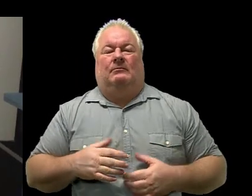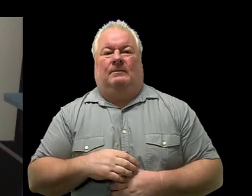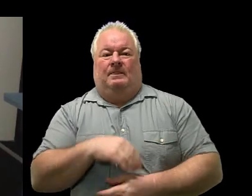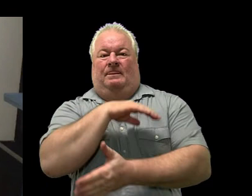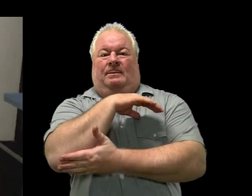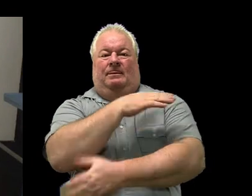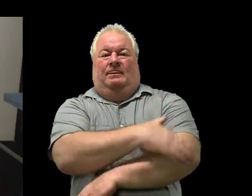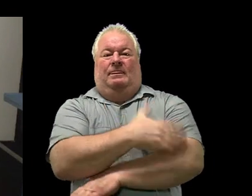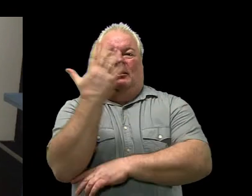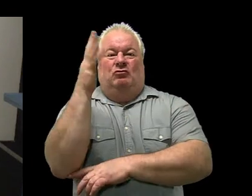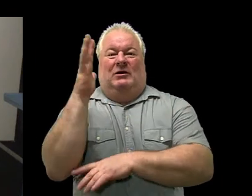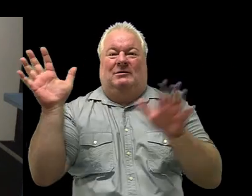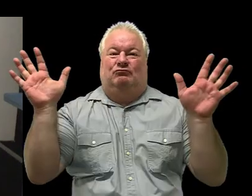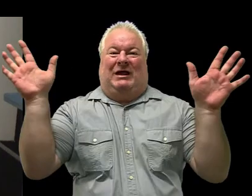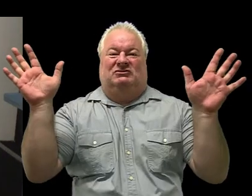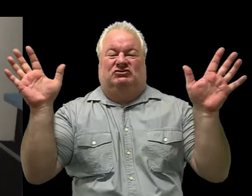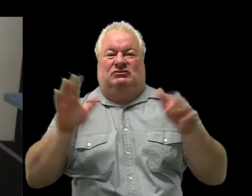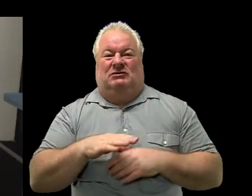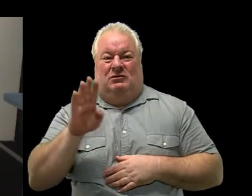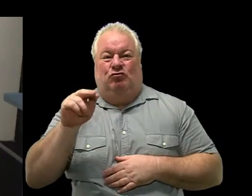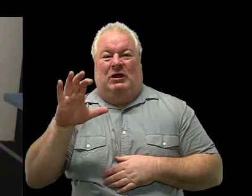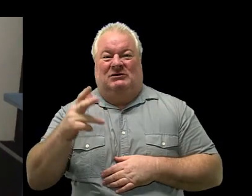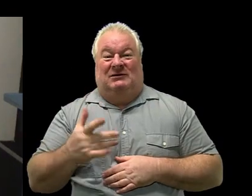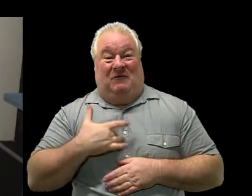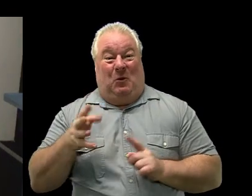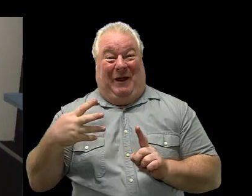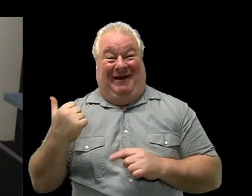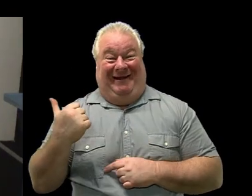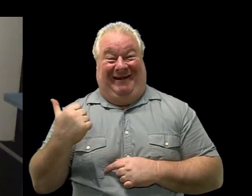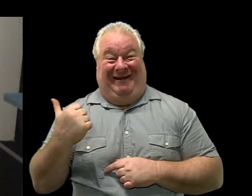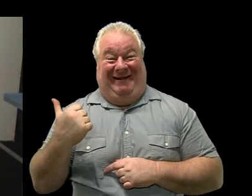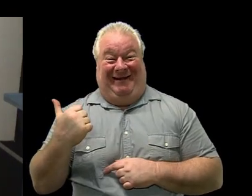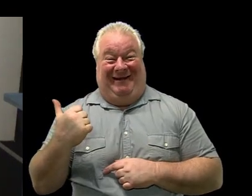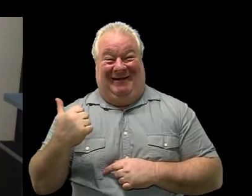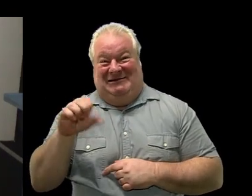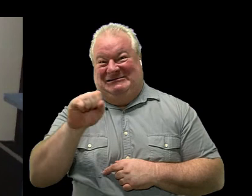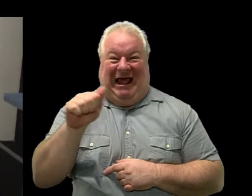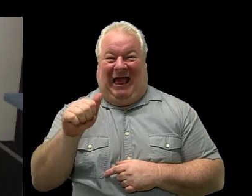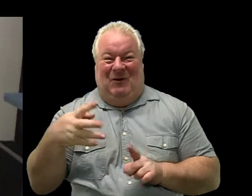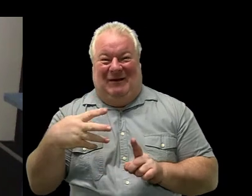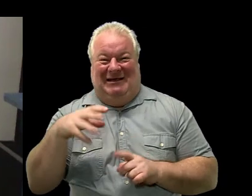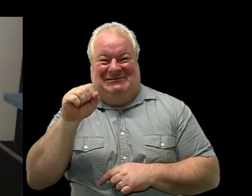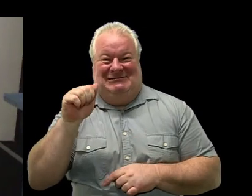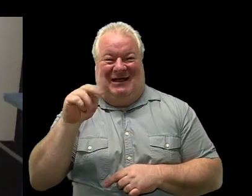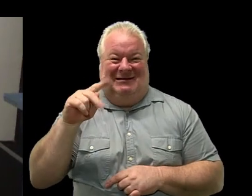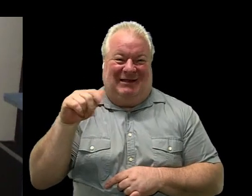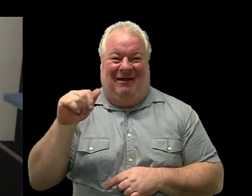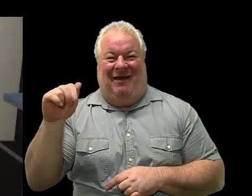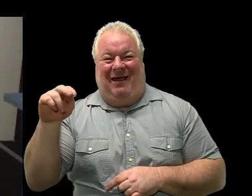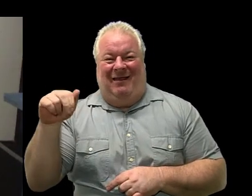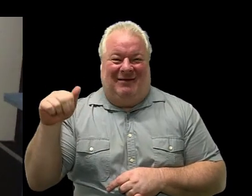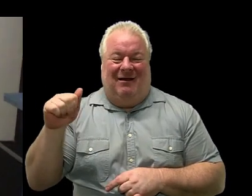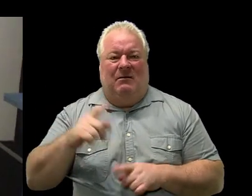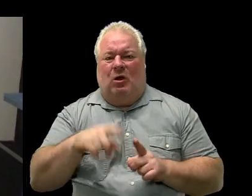elbows branches of the tree imagine it's windy Santa Anna's blowing but you're still